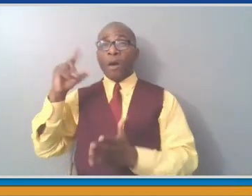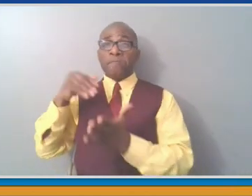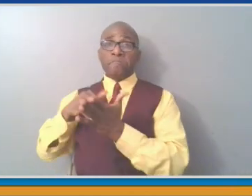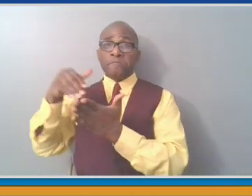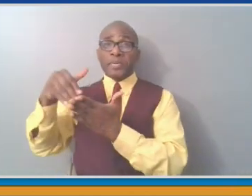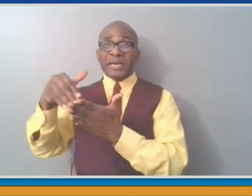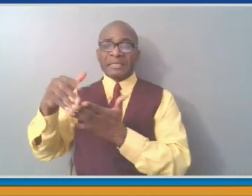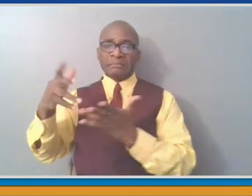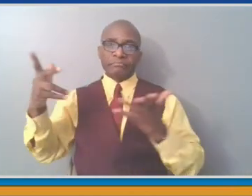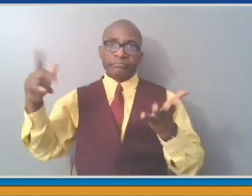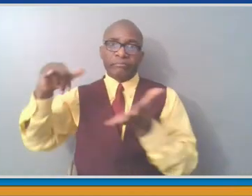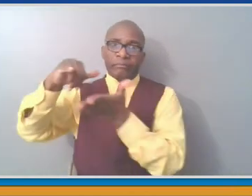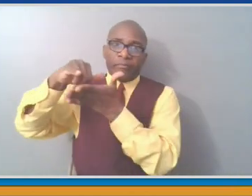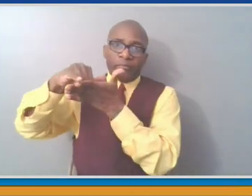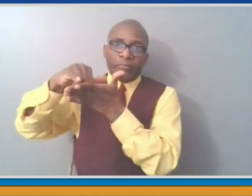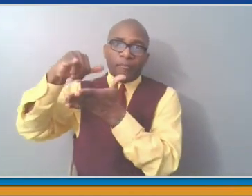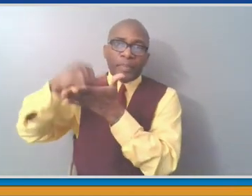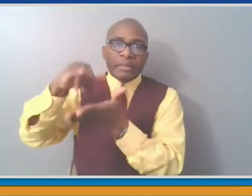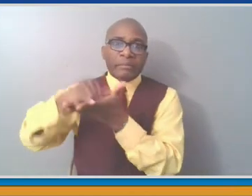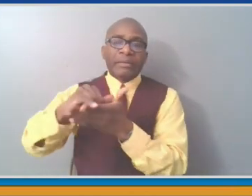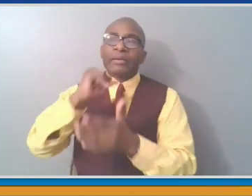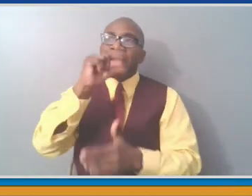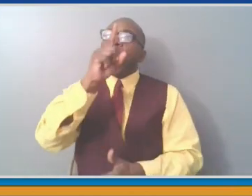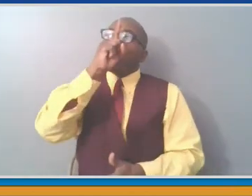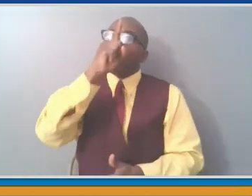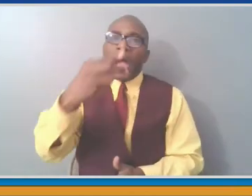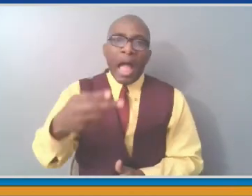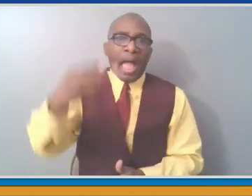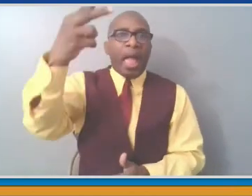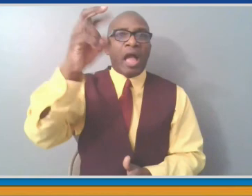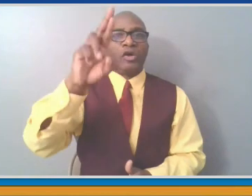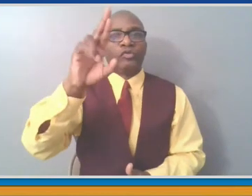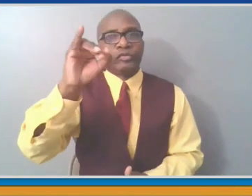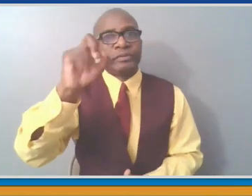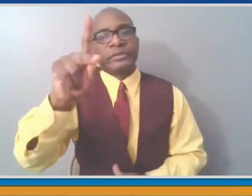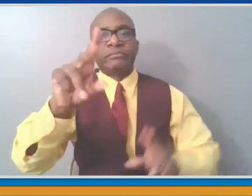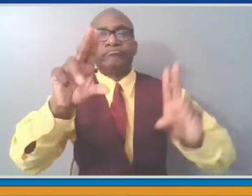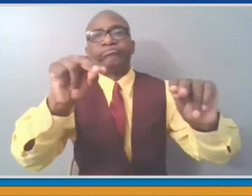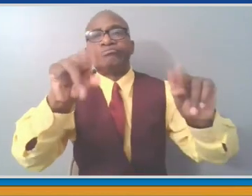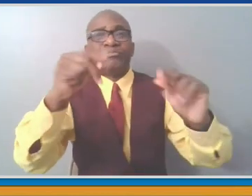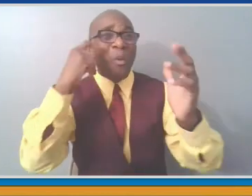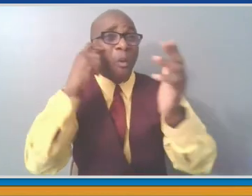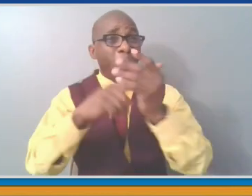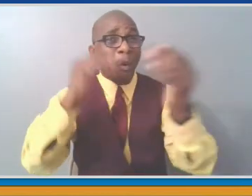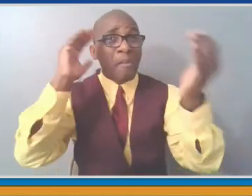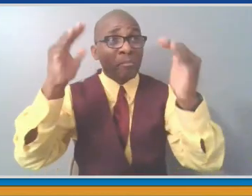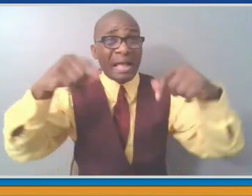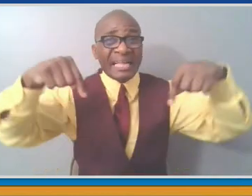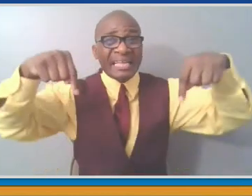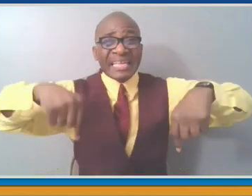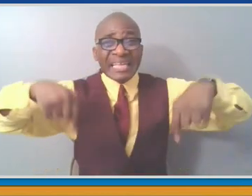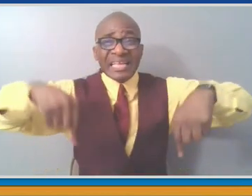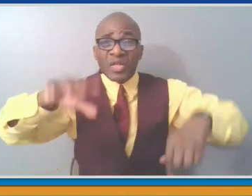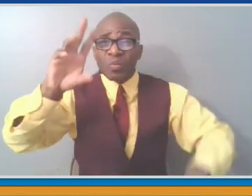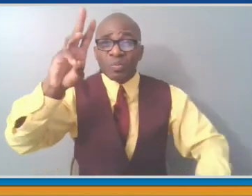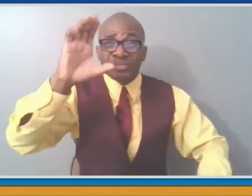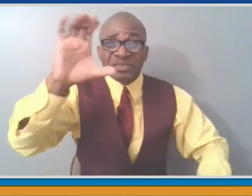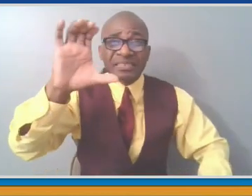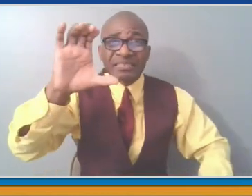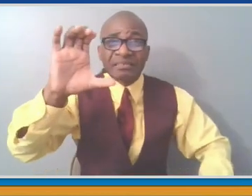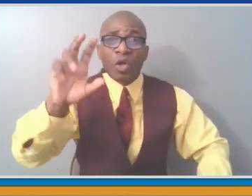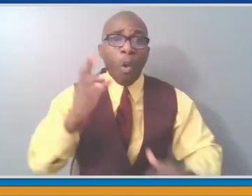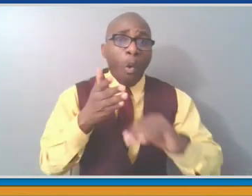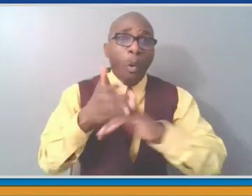in Westchester County have died from COVID, it. That number is far in excess over whatever the risk is of the vaccine if you want to do a